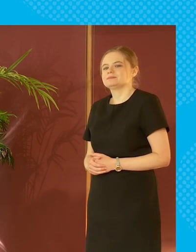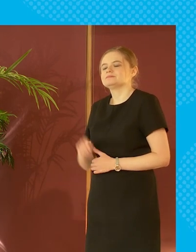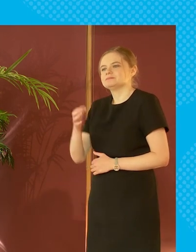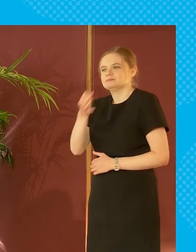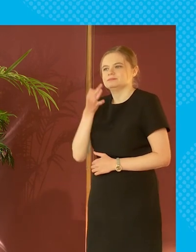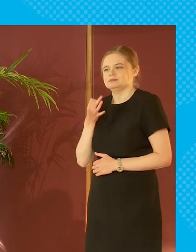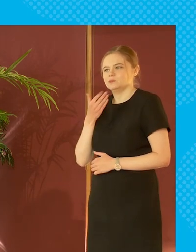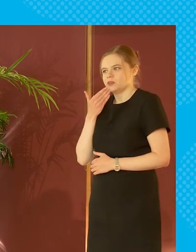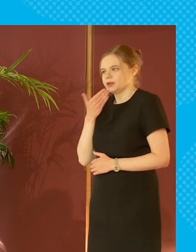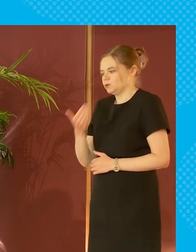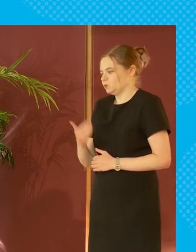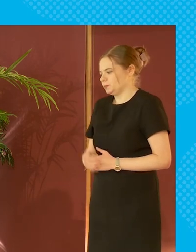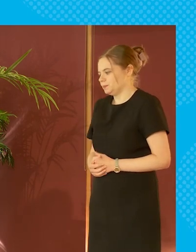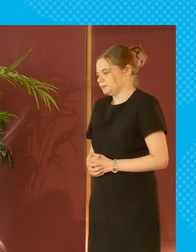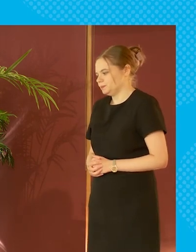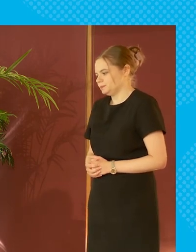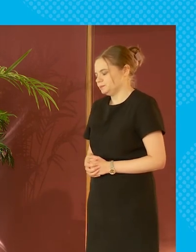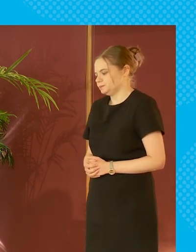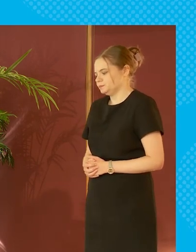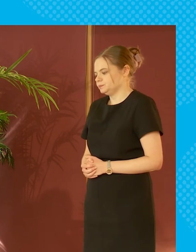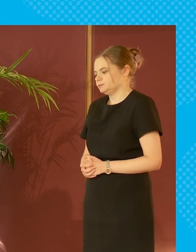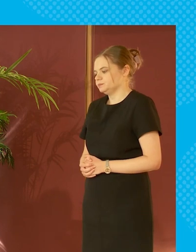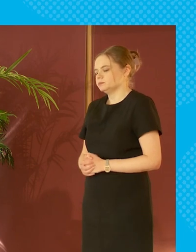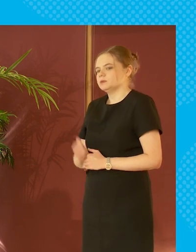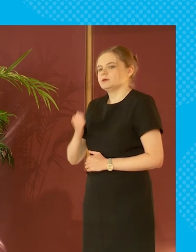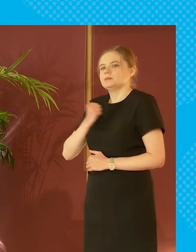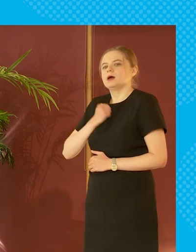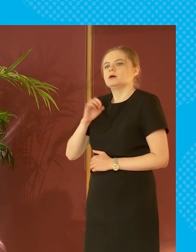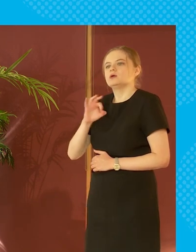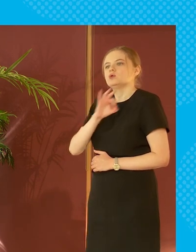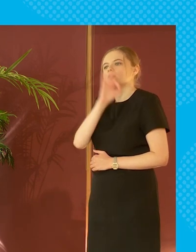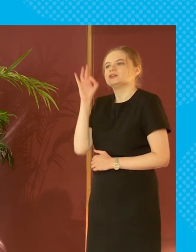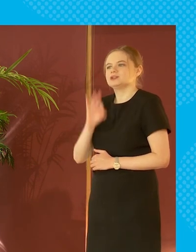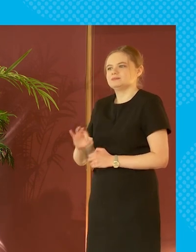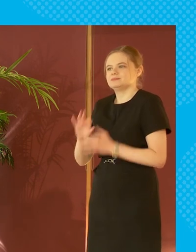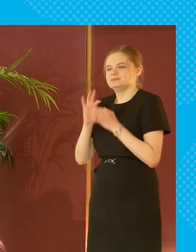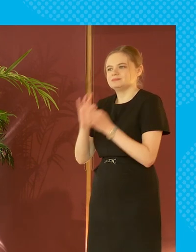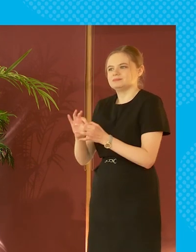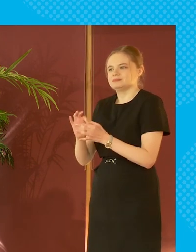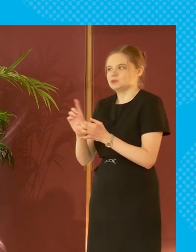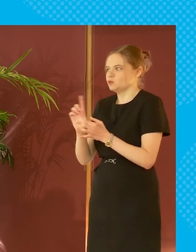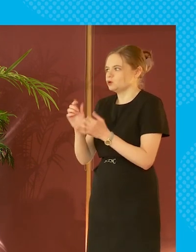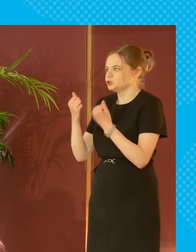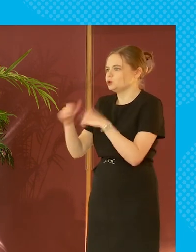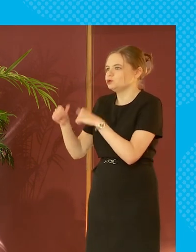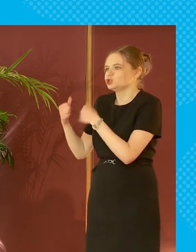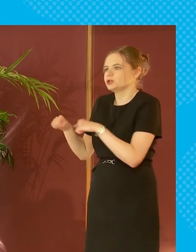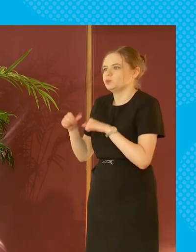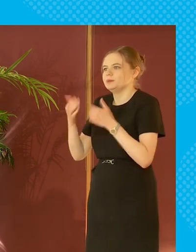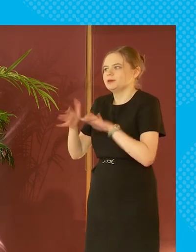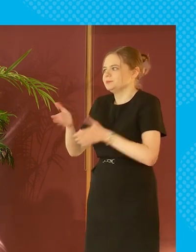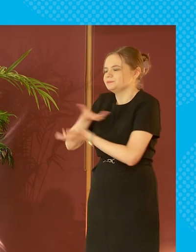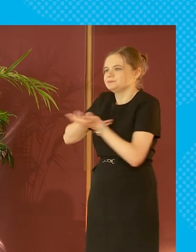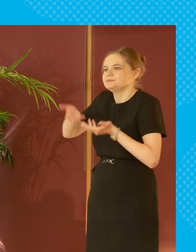thank you um so i suppose i my question is related to a lot of the solutions that have been put on the table during